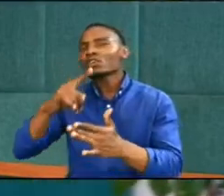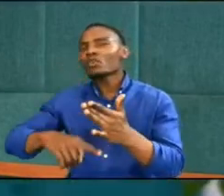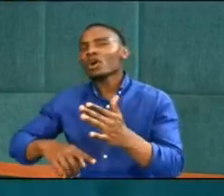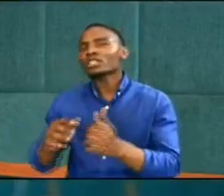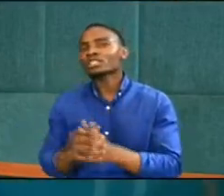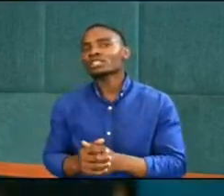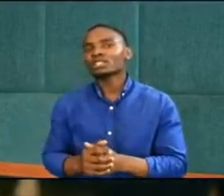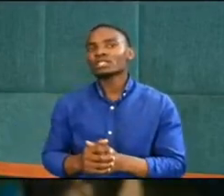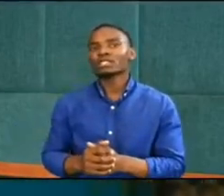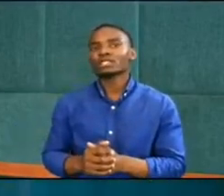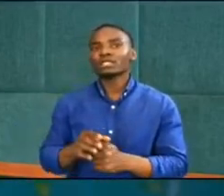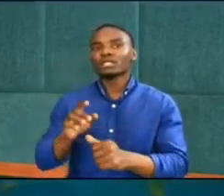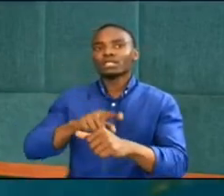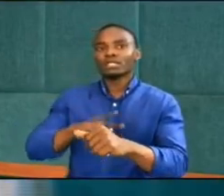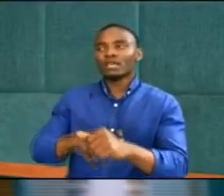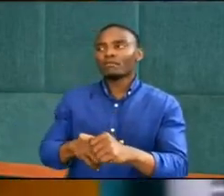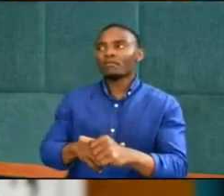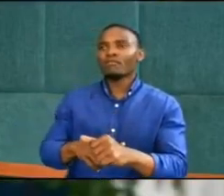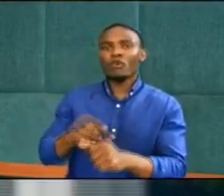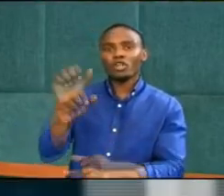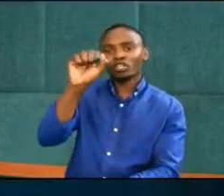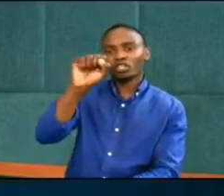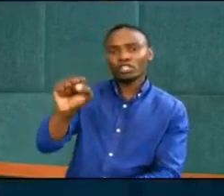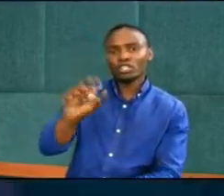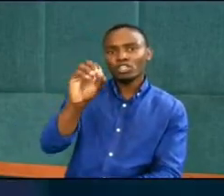Jesus say in the days of Sodom?